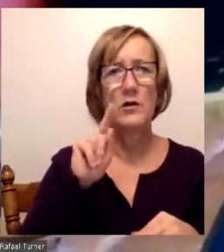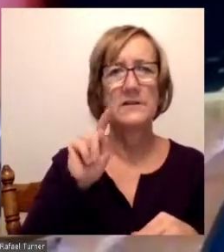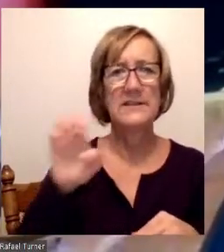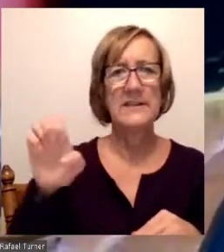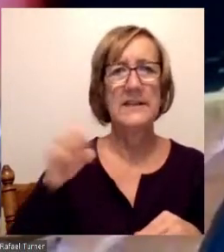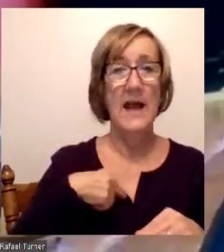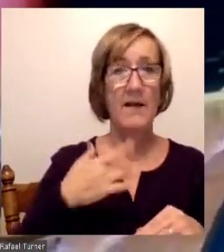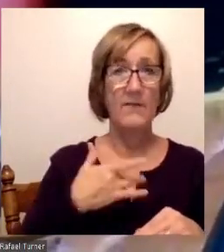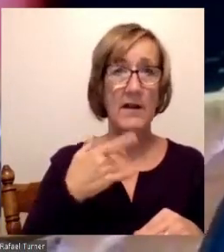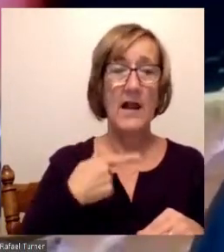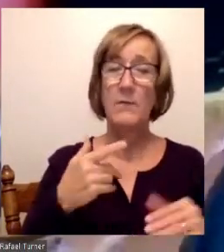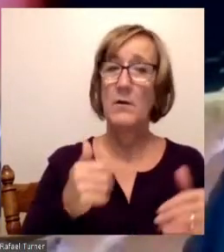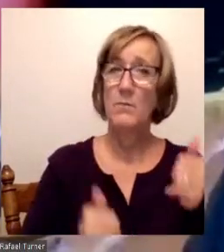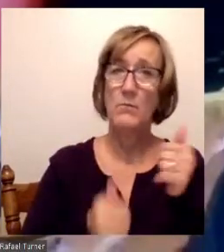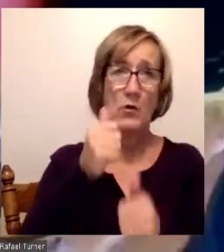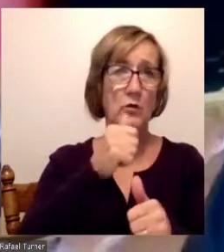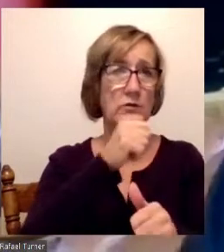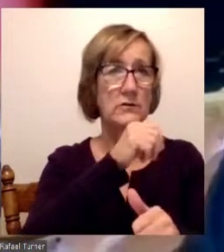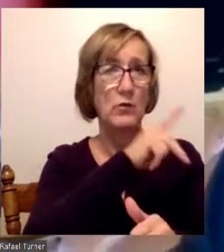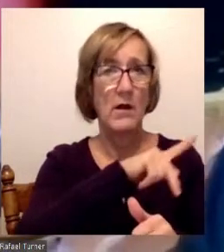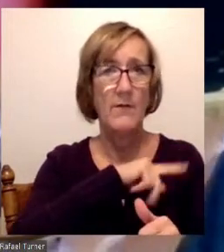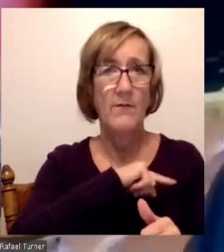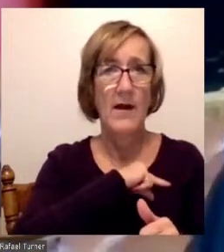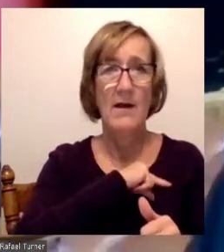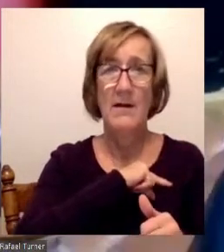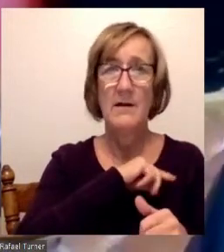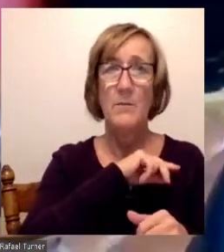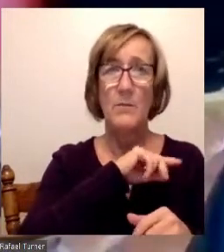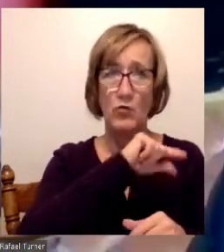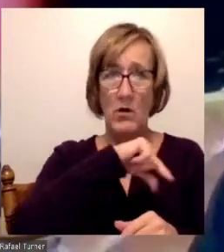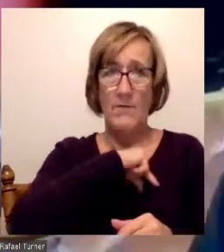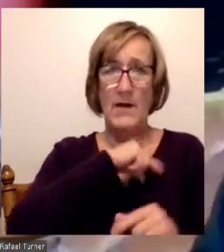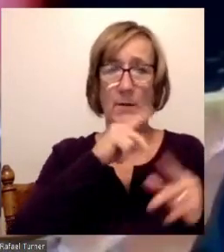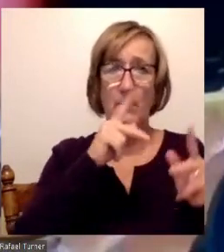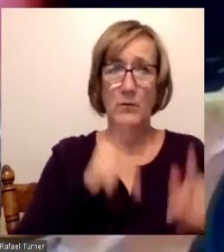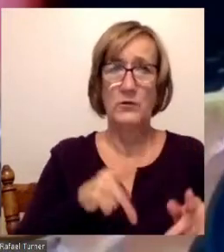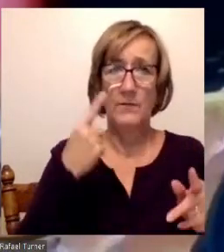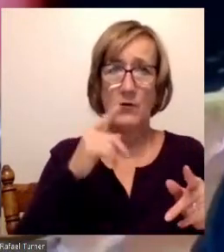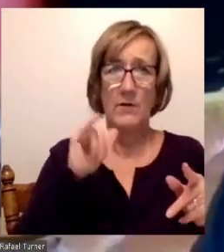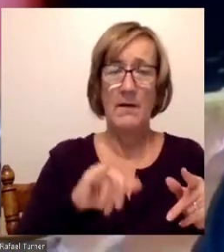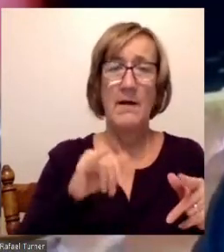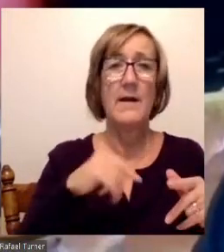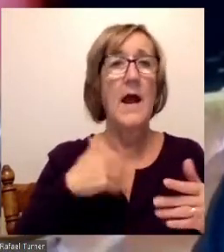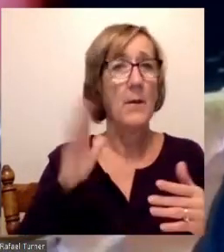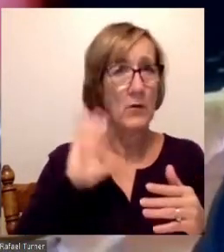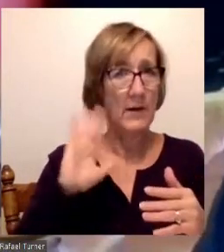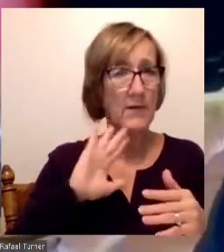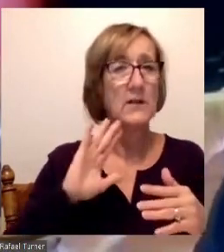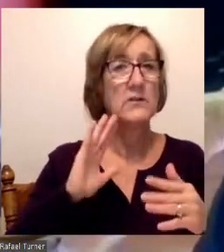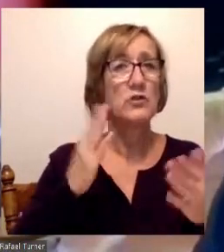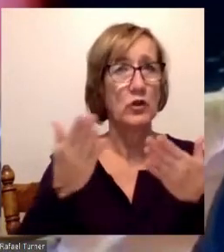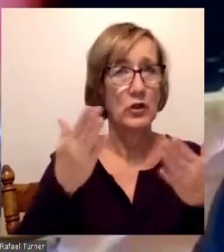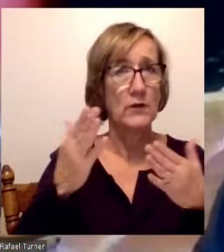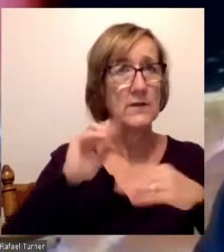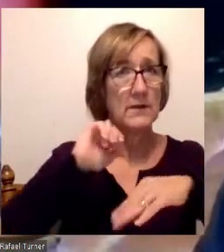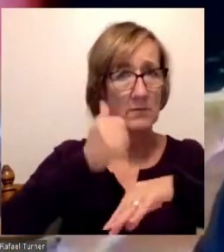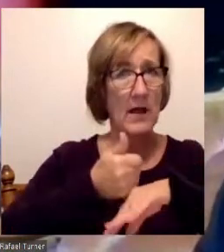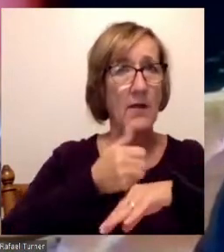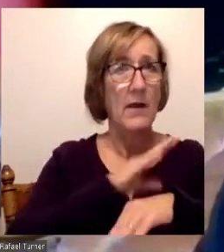qualified candidate for the Mott Community College Board of Trustees. I previously served on this board for seven years.